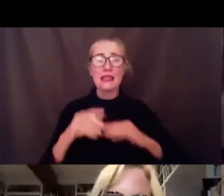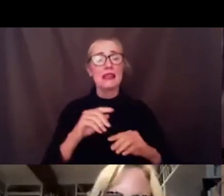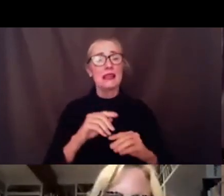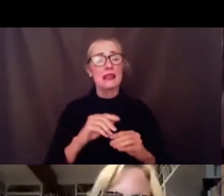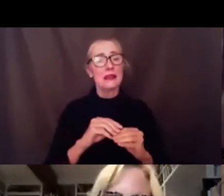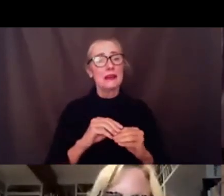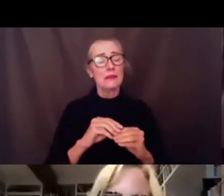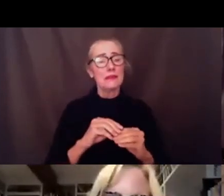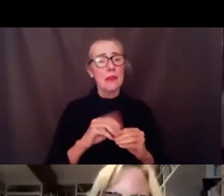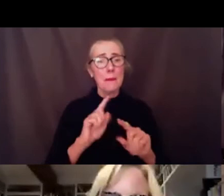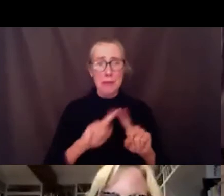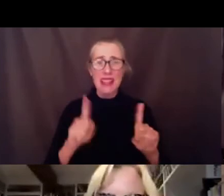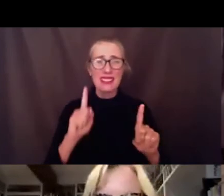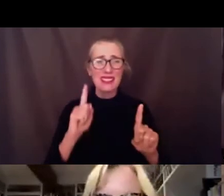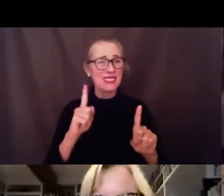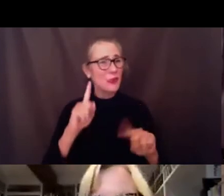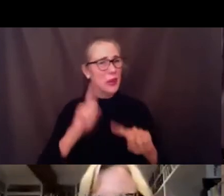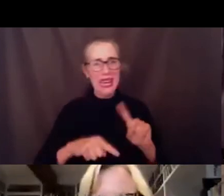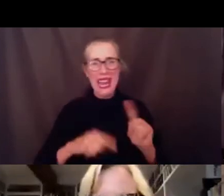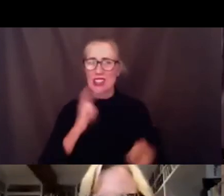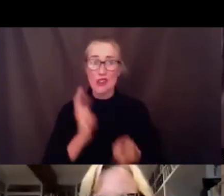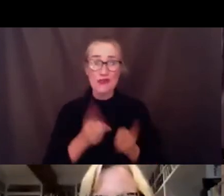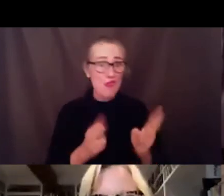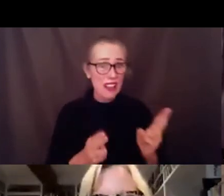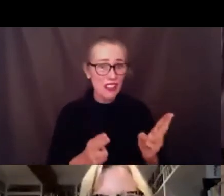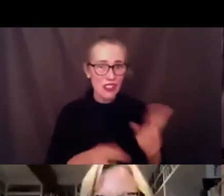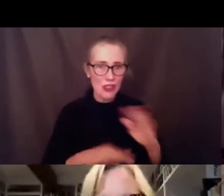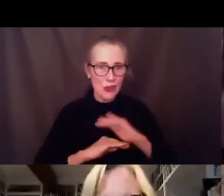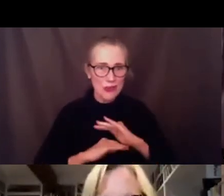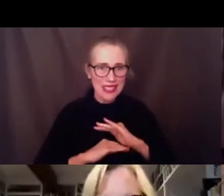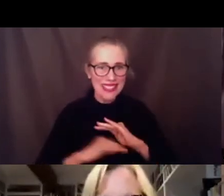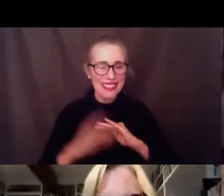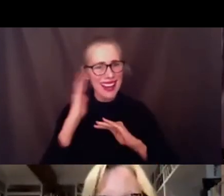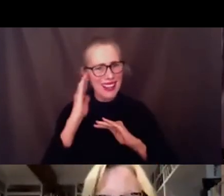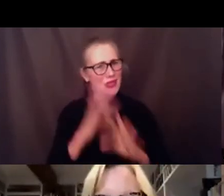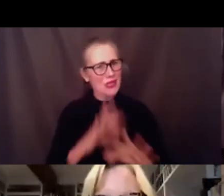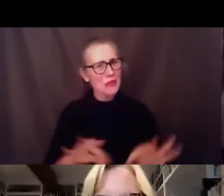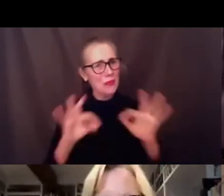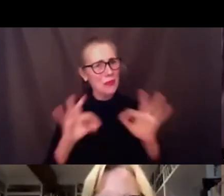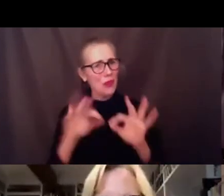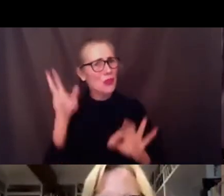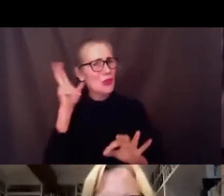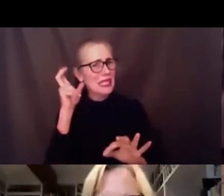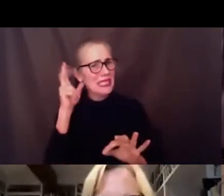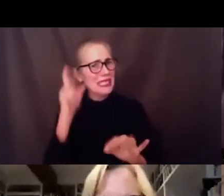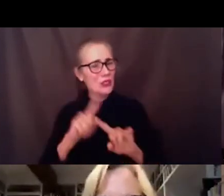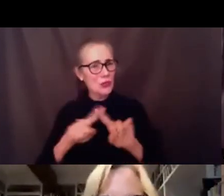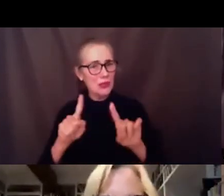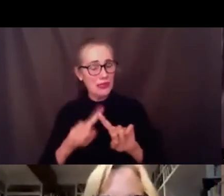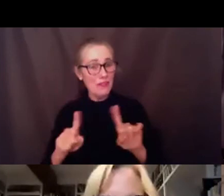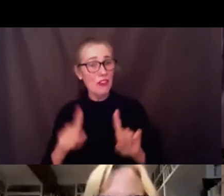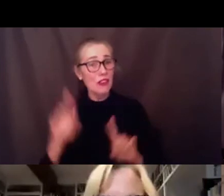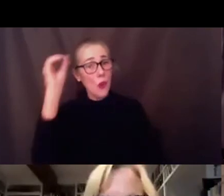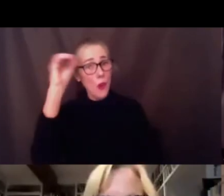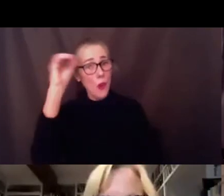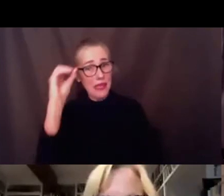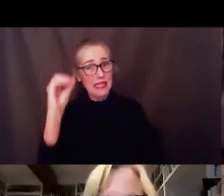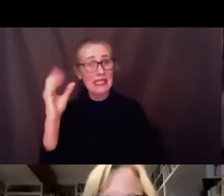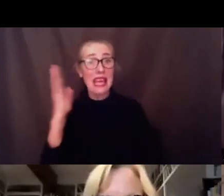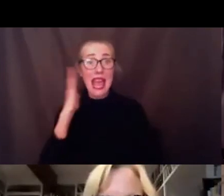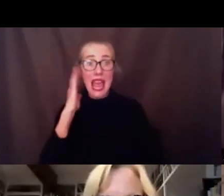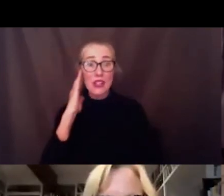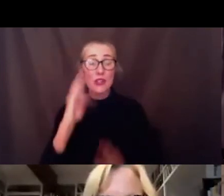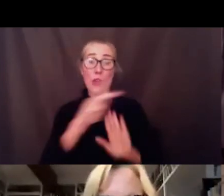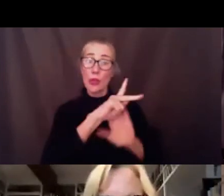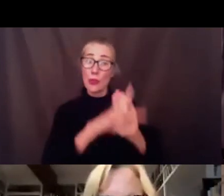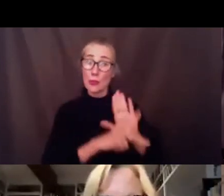also highlight that when i uh if you look back at the principles that are guiding the distance learning grading practices and there were the